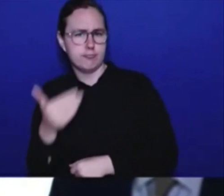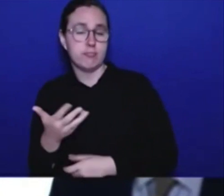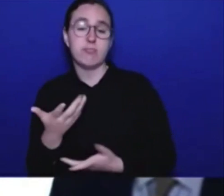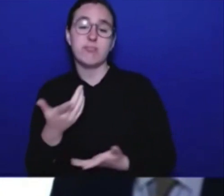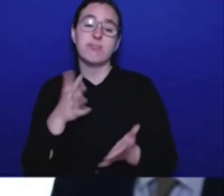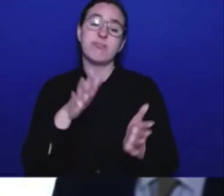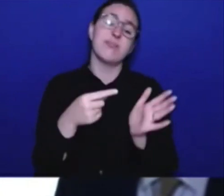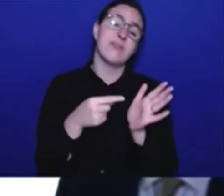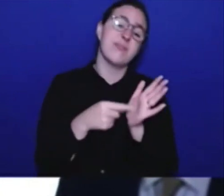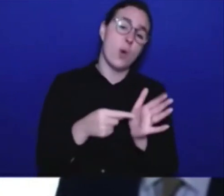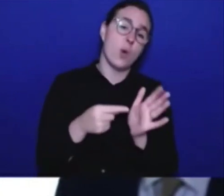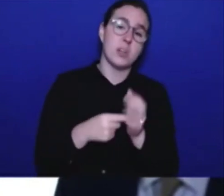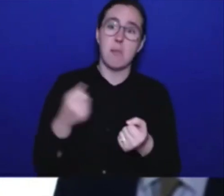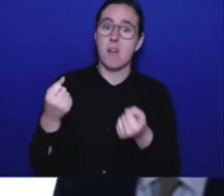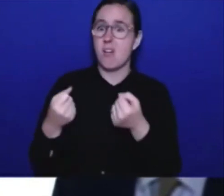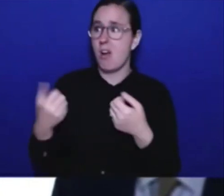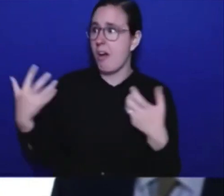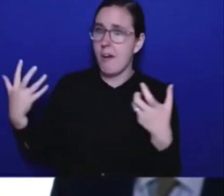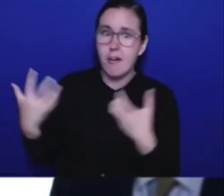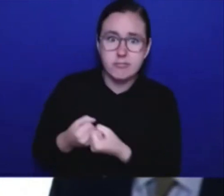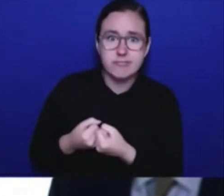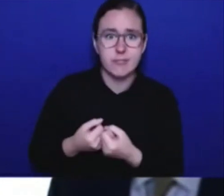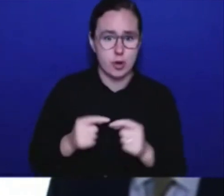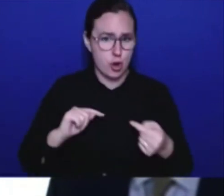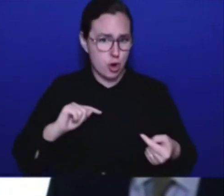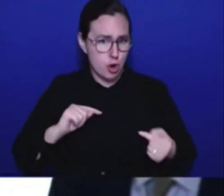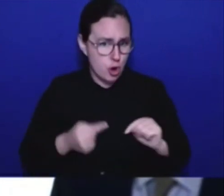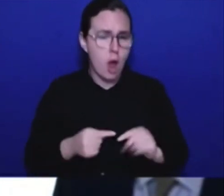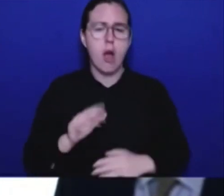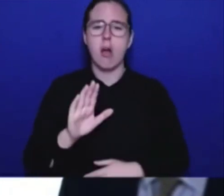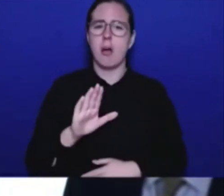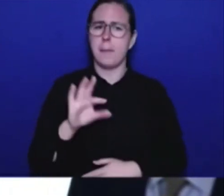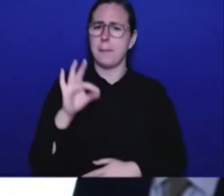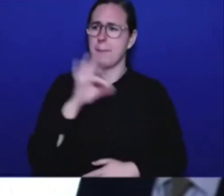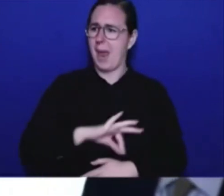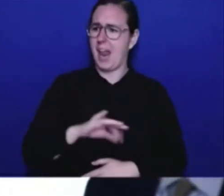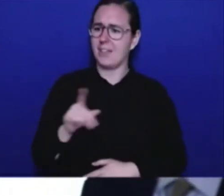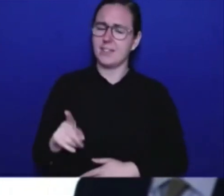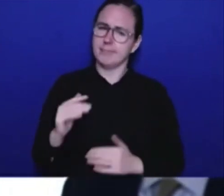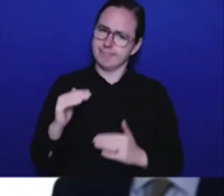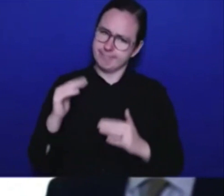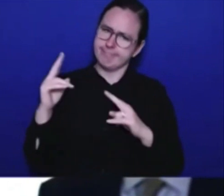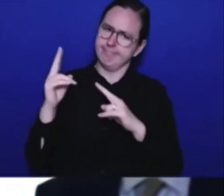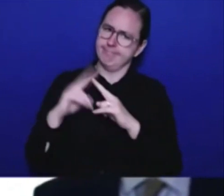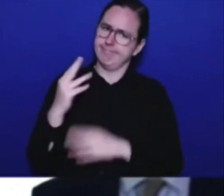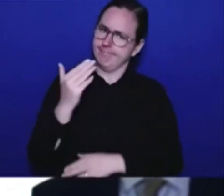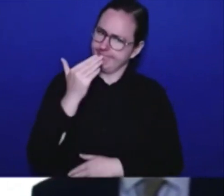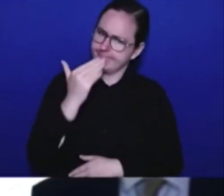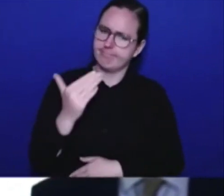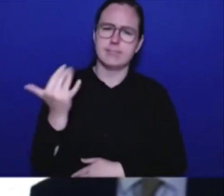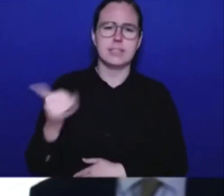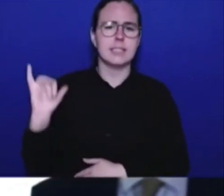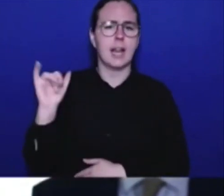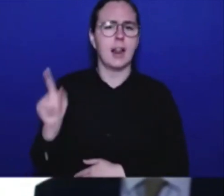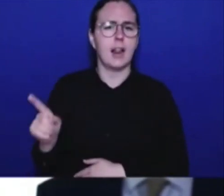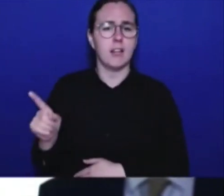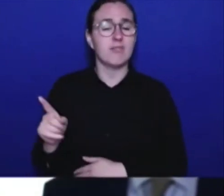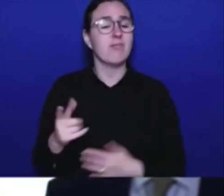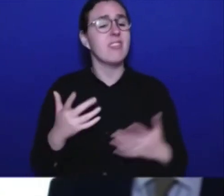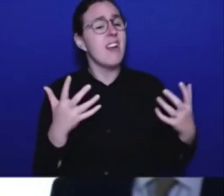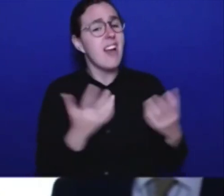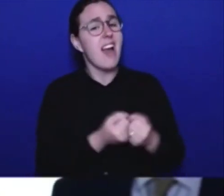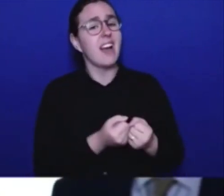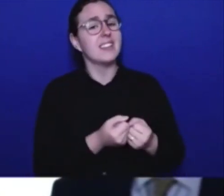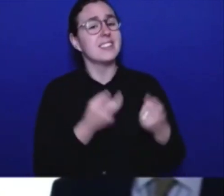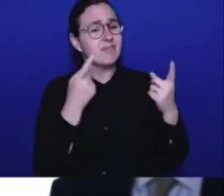regardless of fault. Providing the care and financial support immediately after the crash, eliminating the years it may take